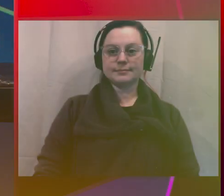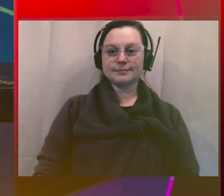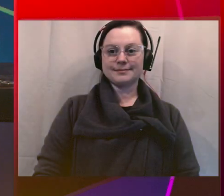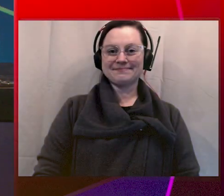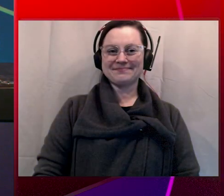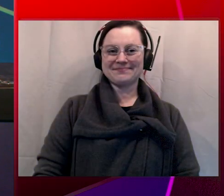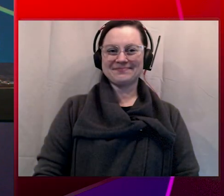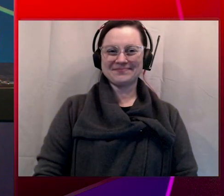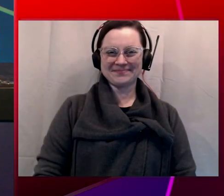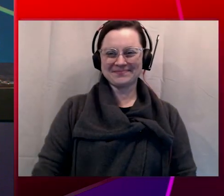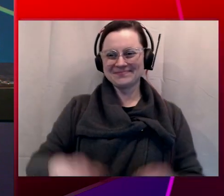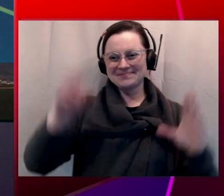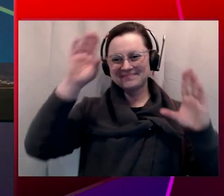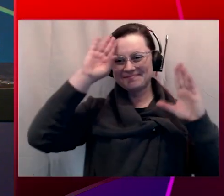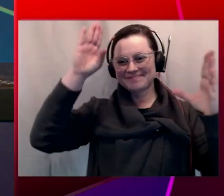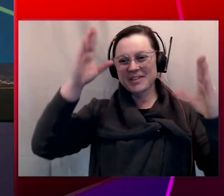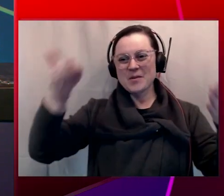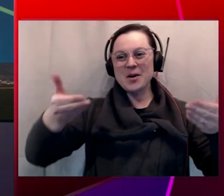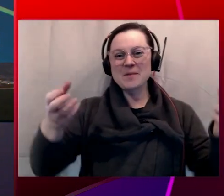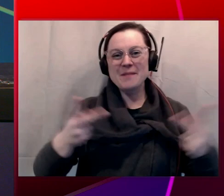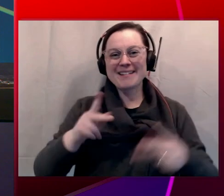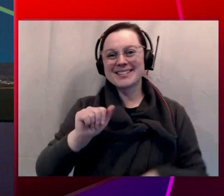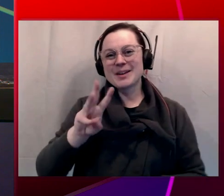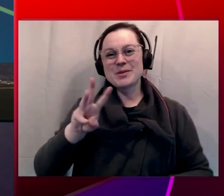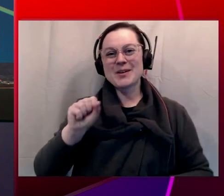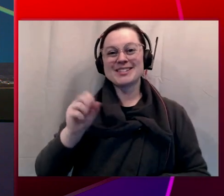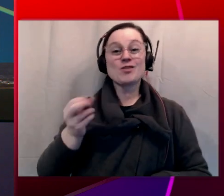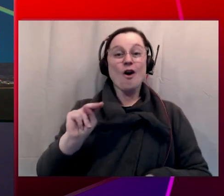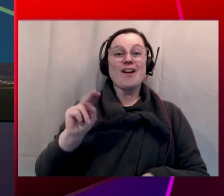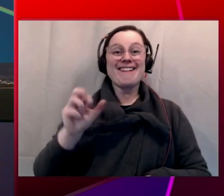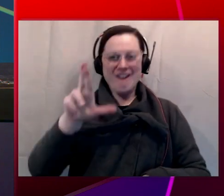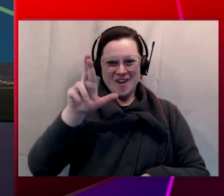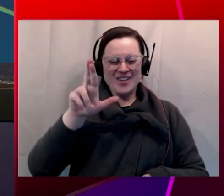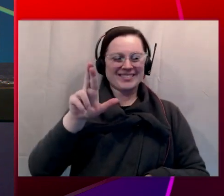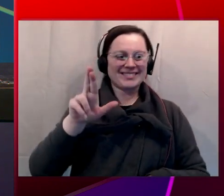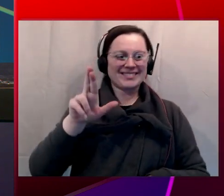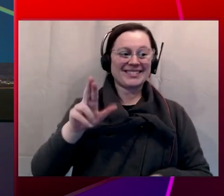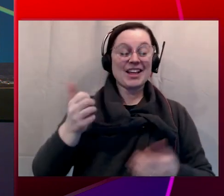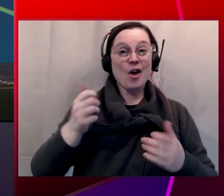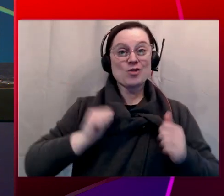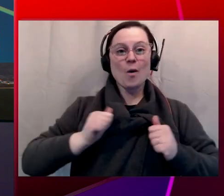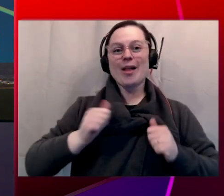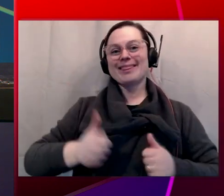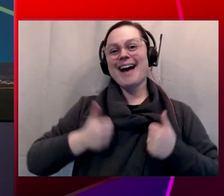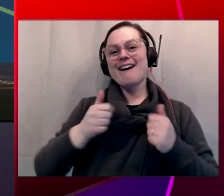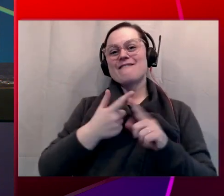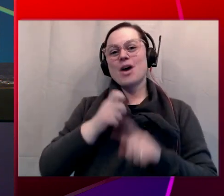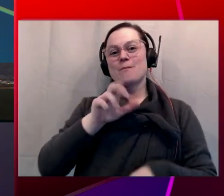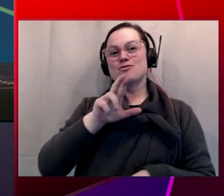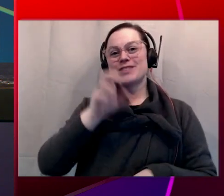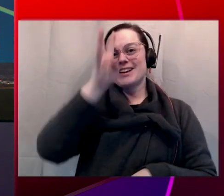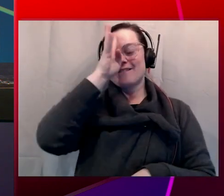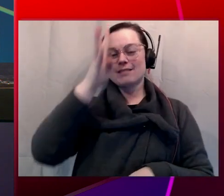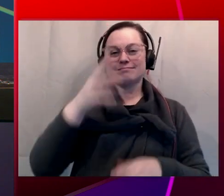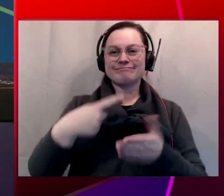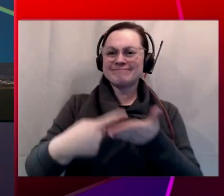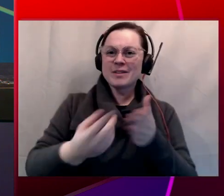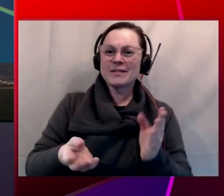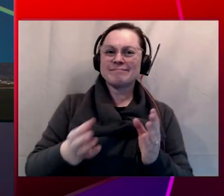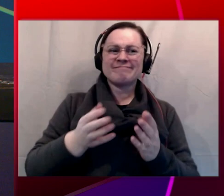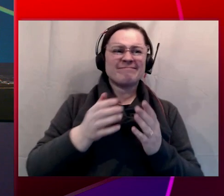Hello and welcome back to AWS OnAir. This is the show live from reInvent where we get to talk about all the latest and greatest